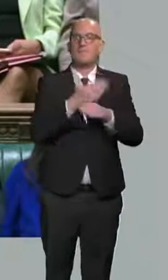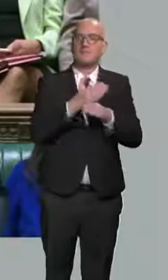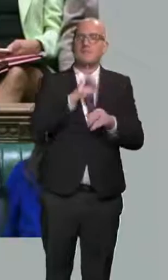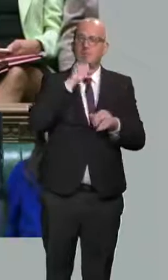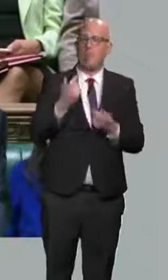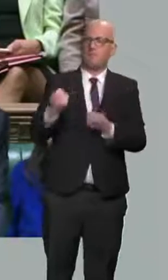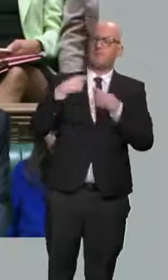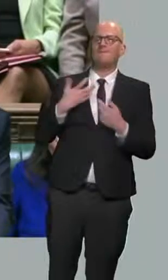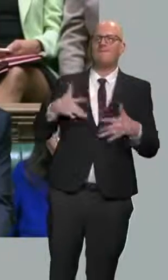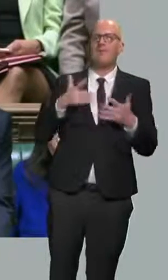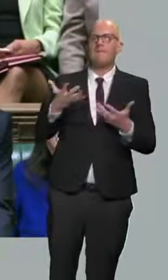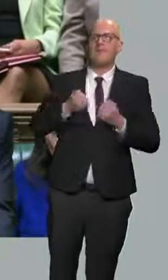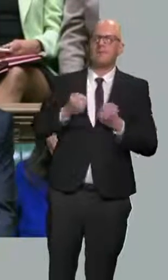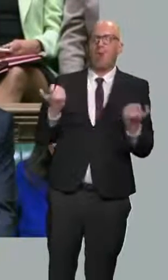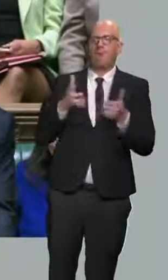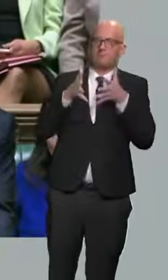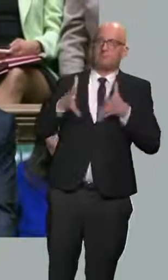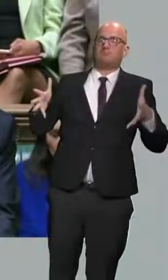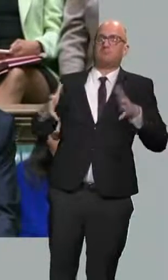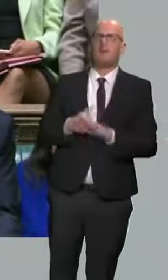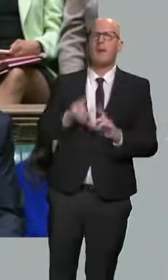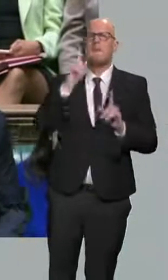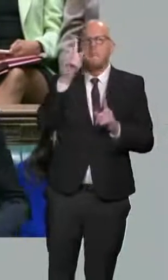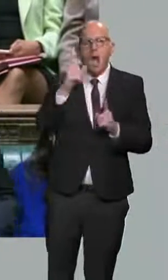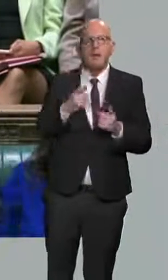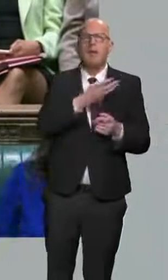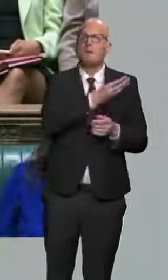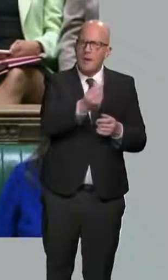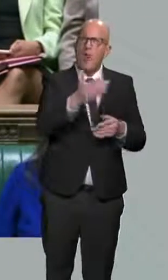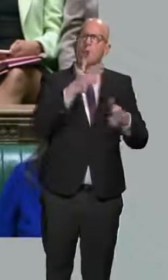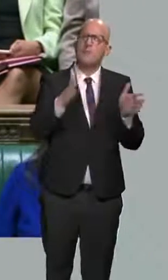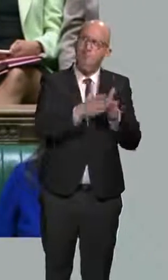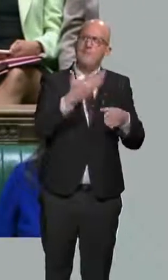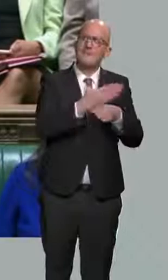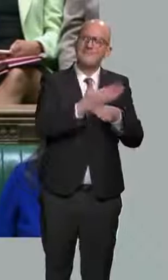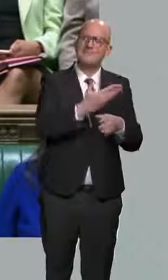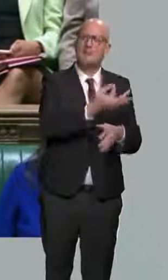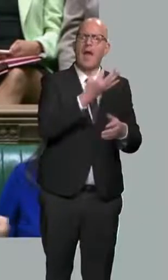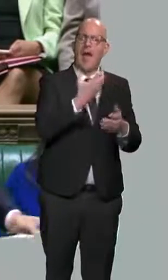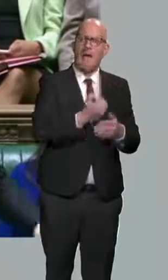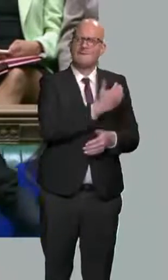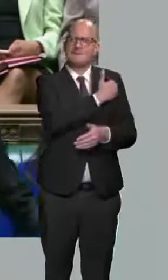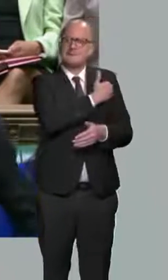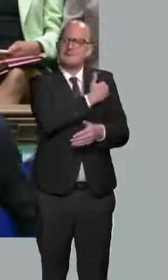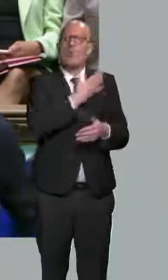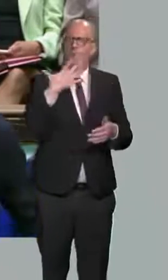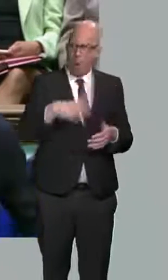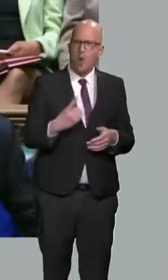Mr Speaker, I want to respond to the specific calls from small businesses with one further announcement today.